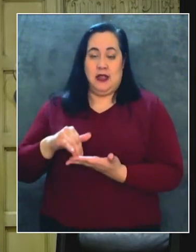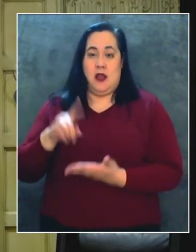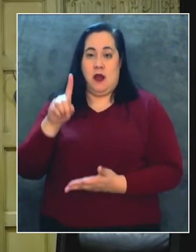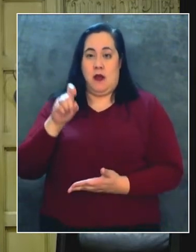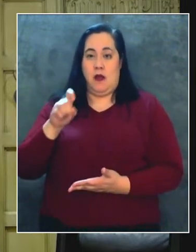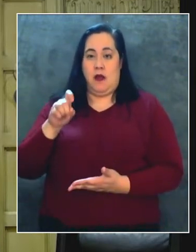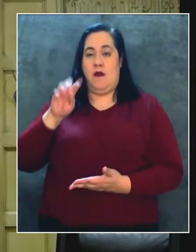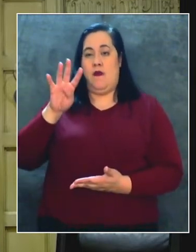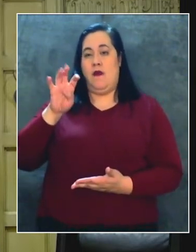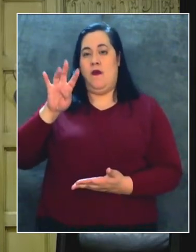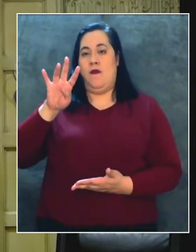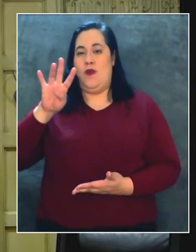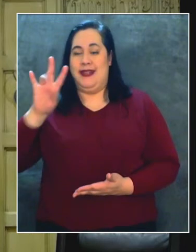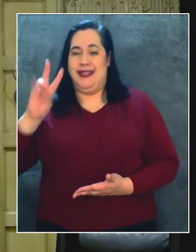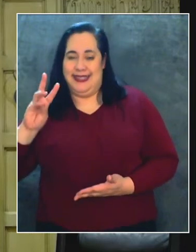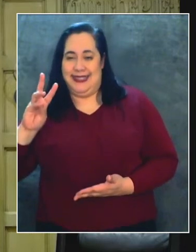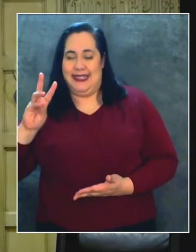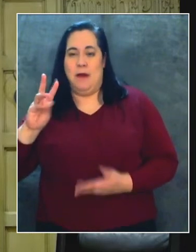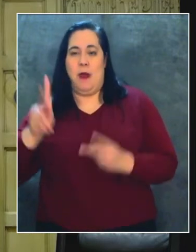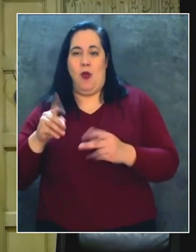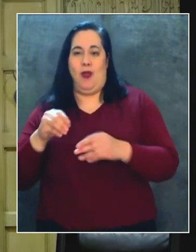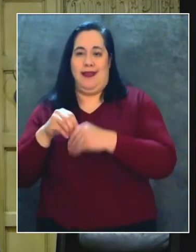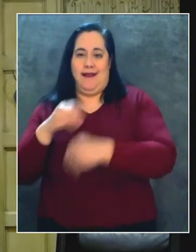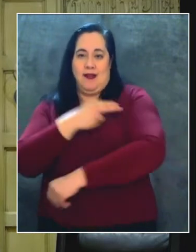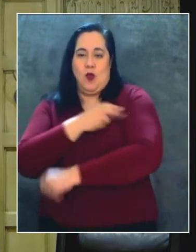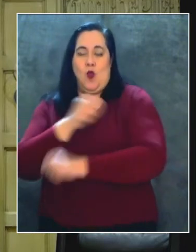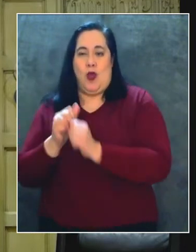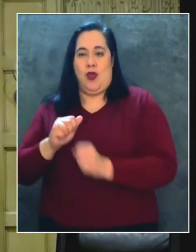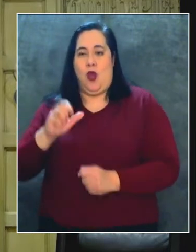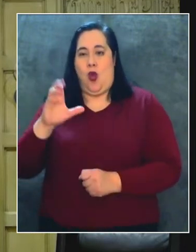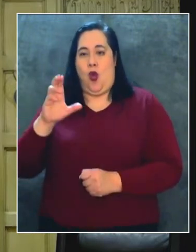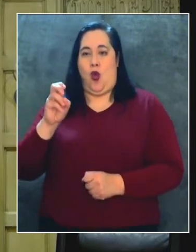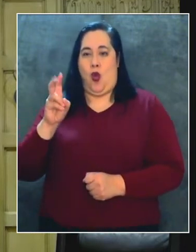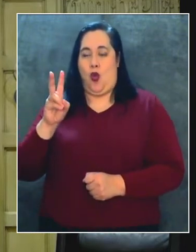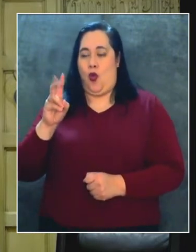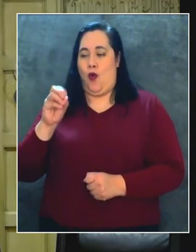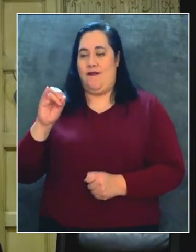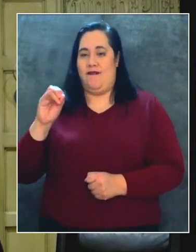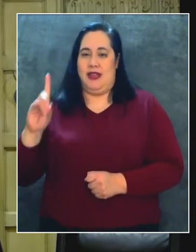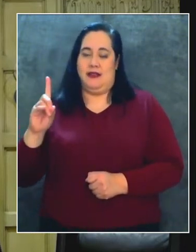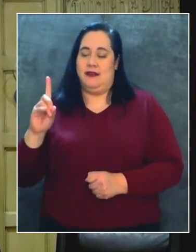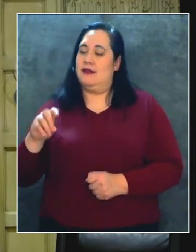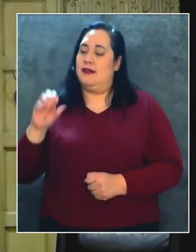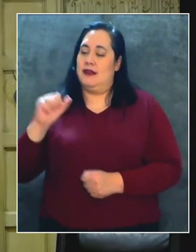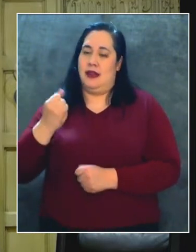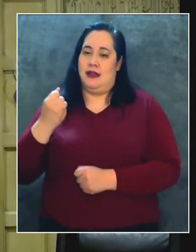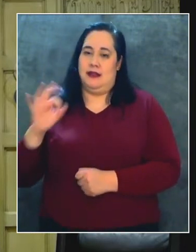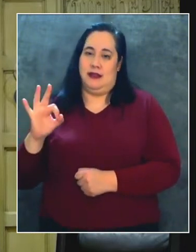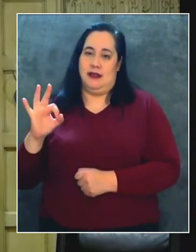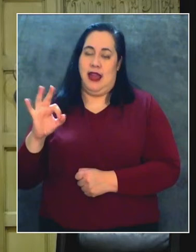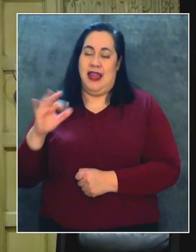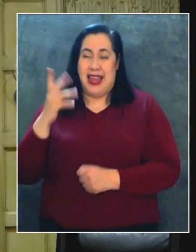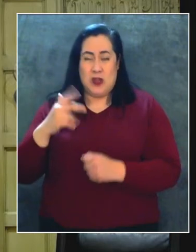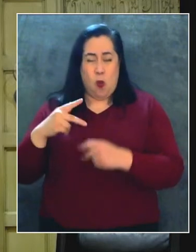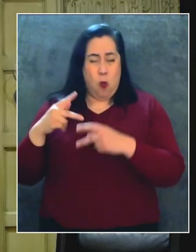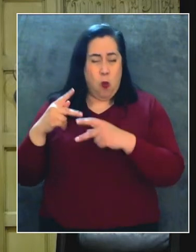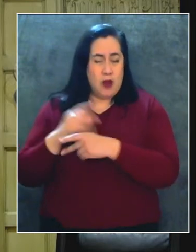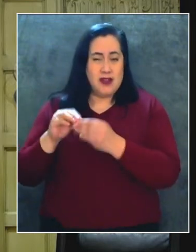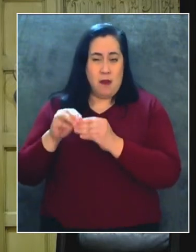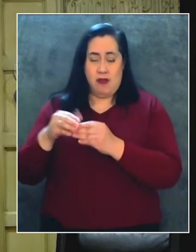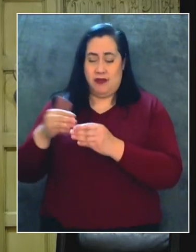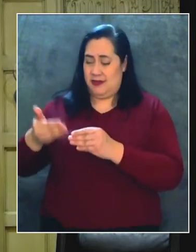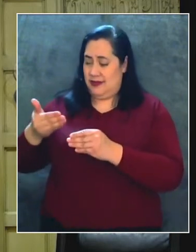hospitalizadas con COVID-19. El número más alto desde el comienzo de la pandemia.